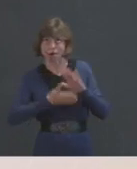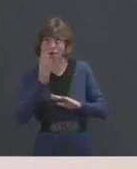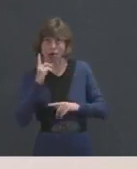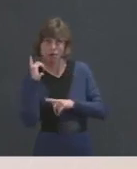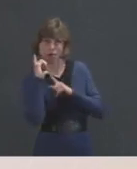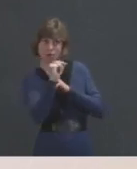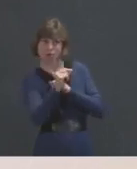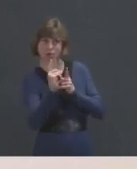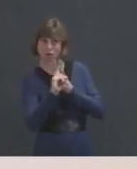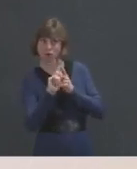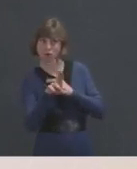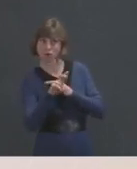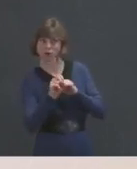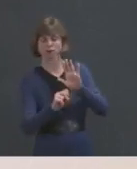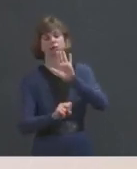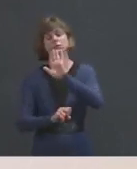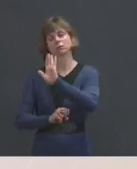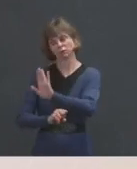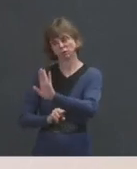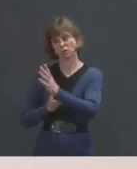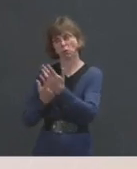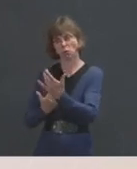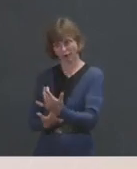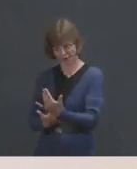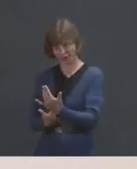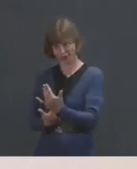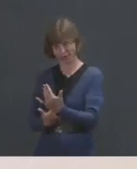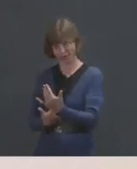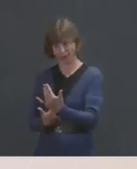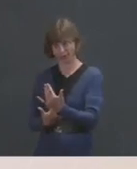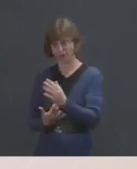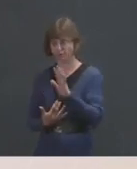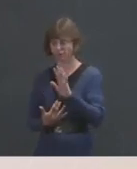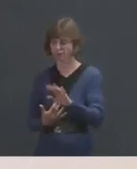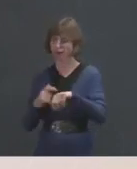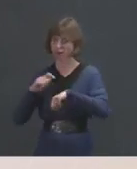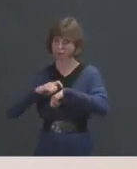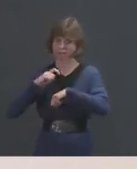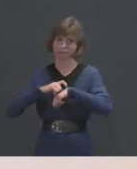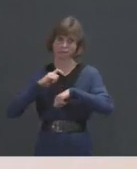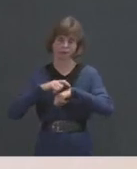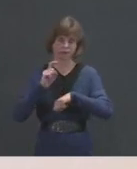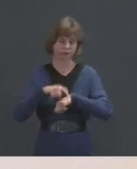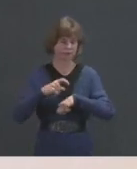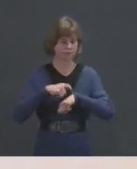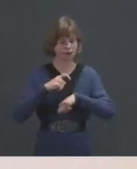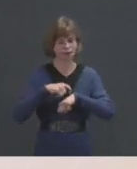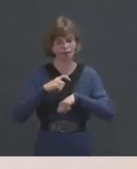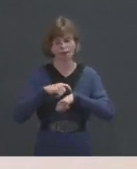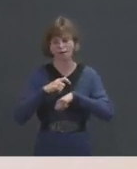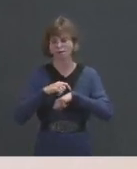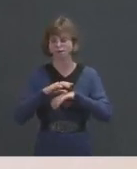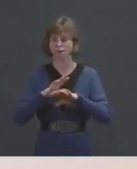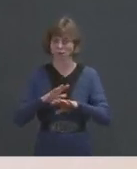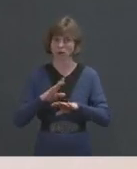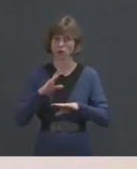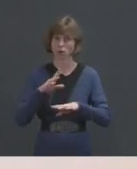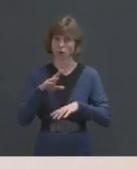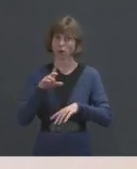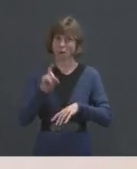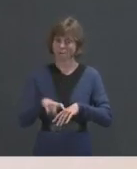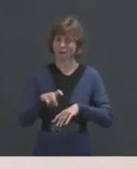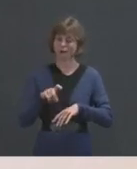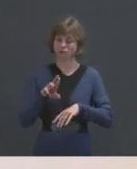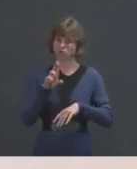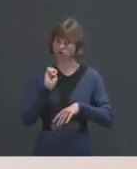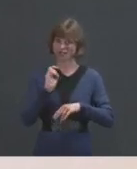They need to wait. It takes time to rebuild the system from